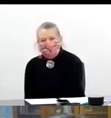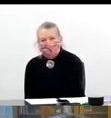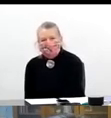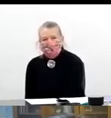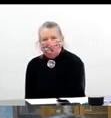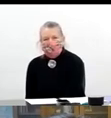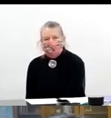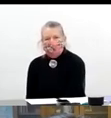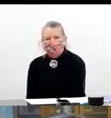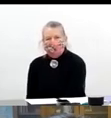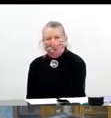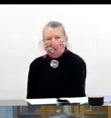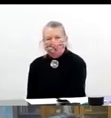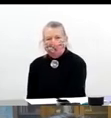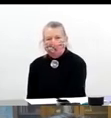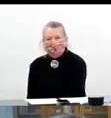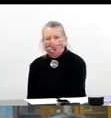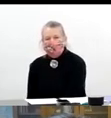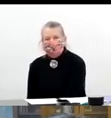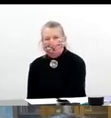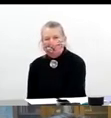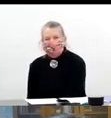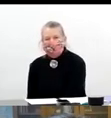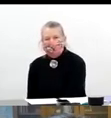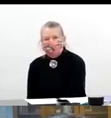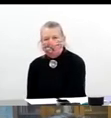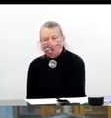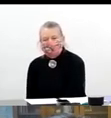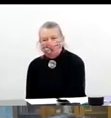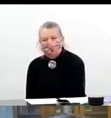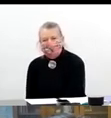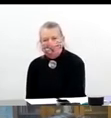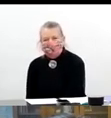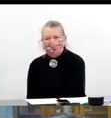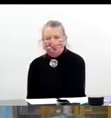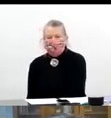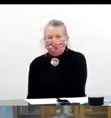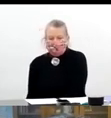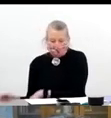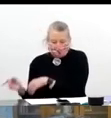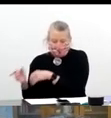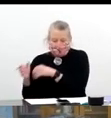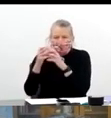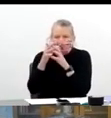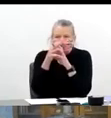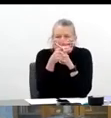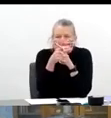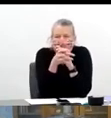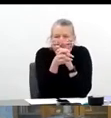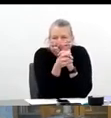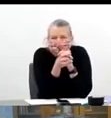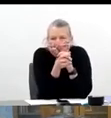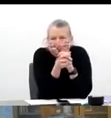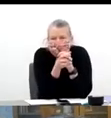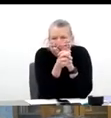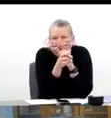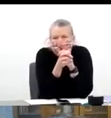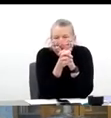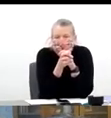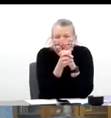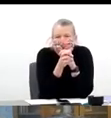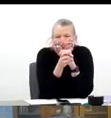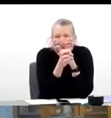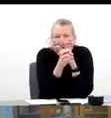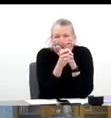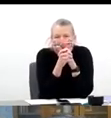level. Number four, people cooperate at 90% cooperation level. And what they demonstrated was that the, by far the best